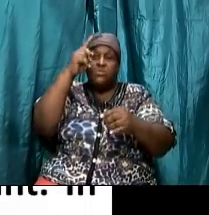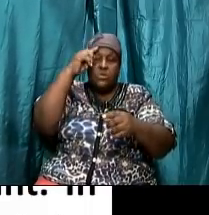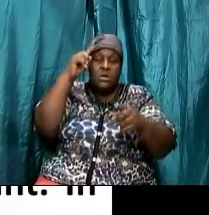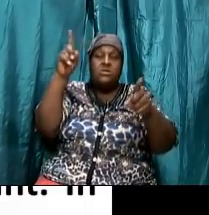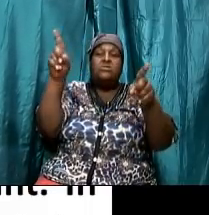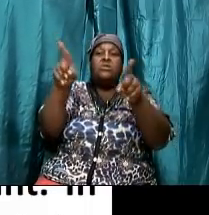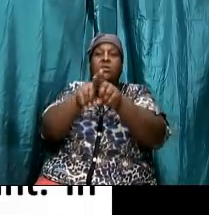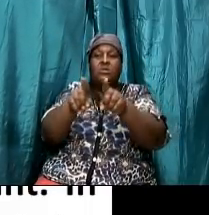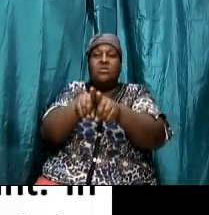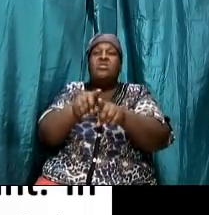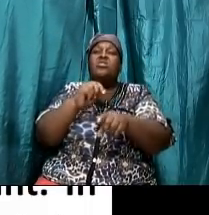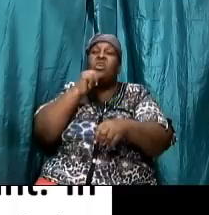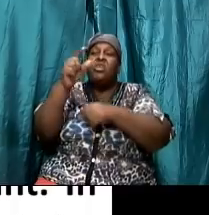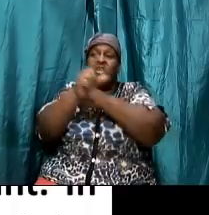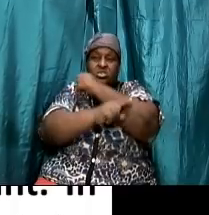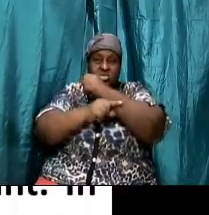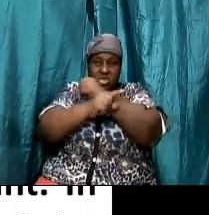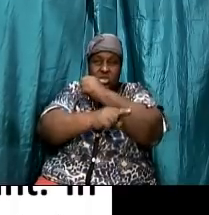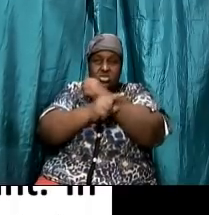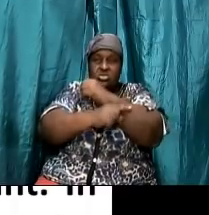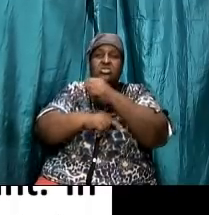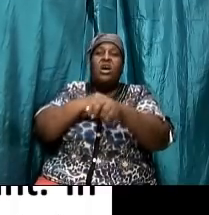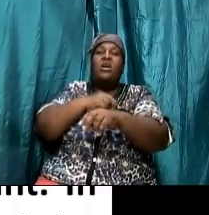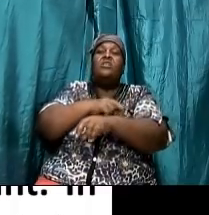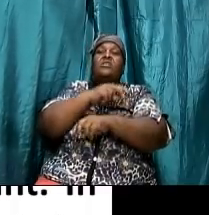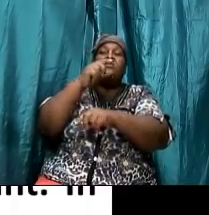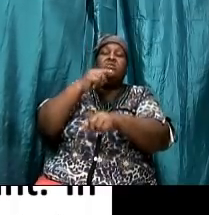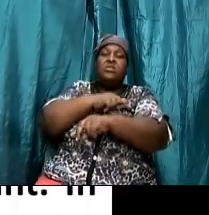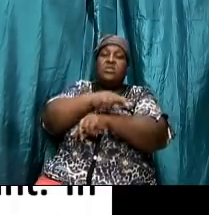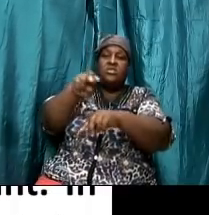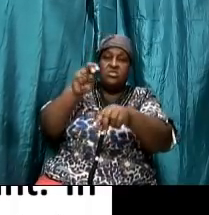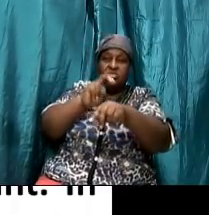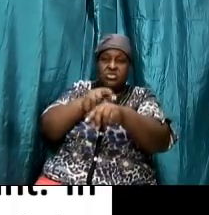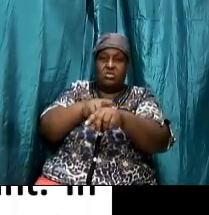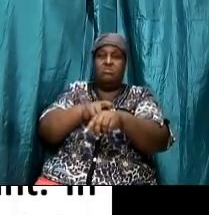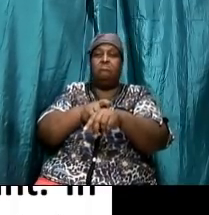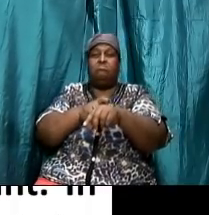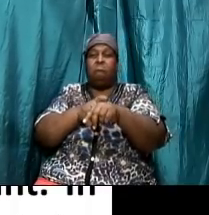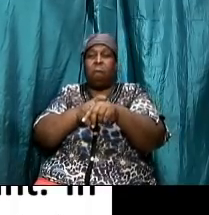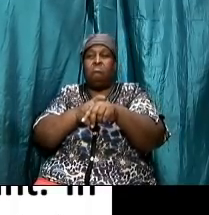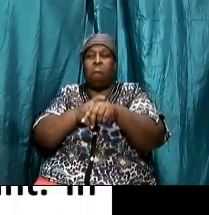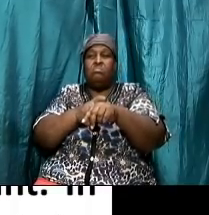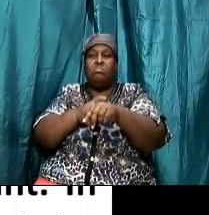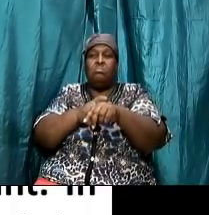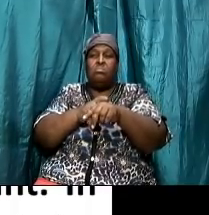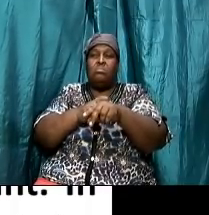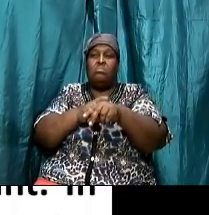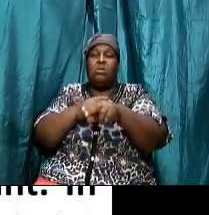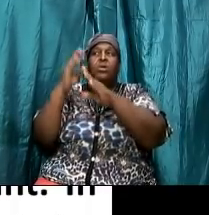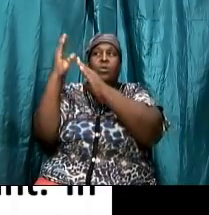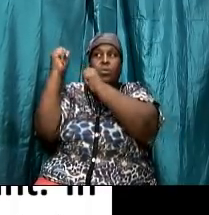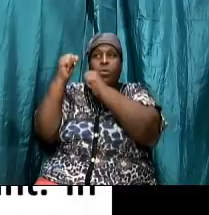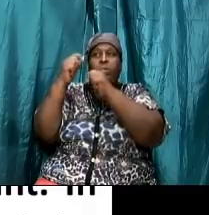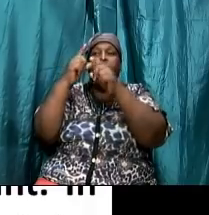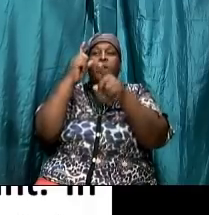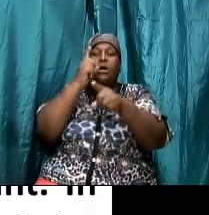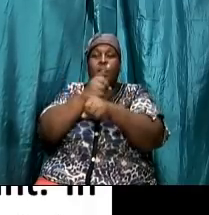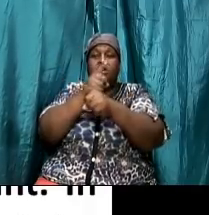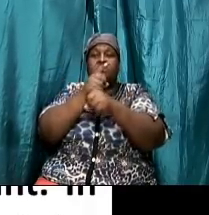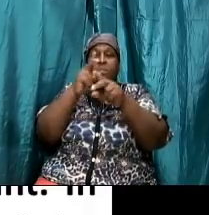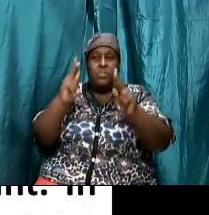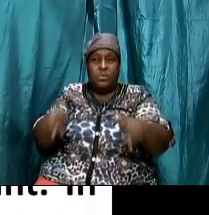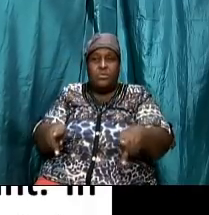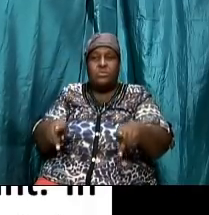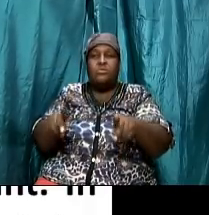not gentile nations on a whole and i hope that answered the person's question that they asked now